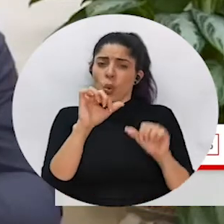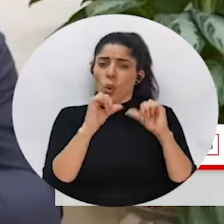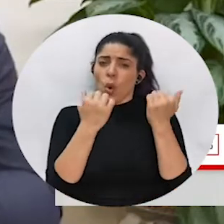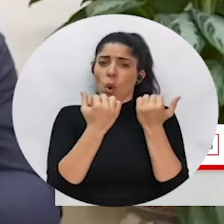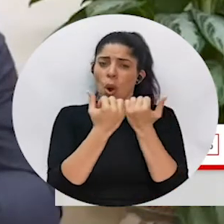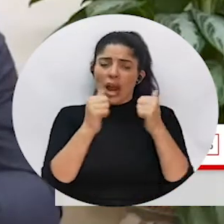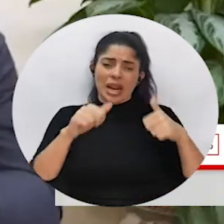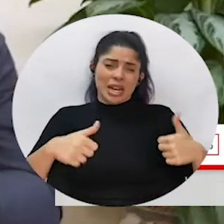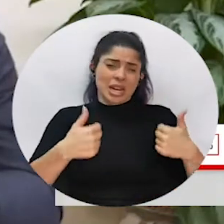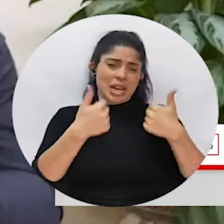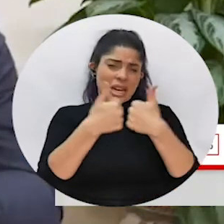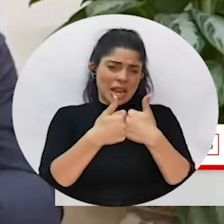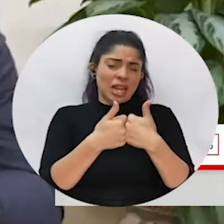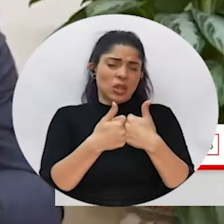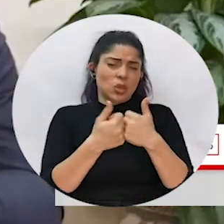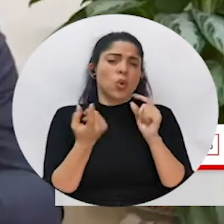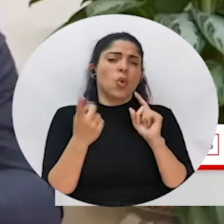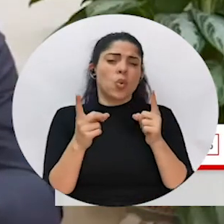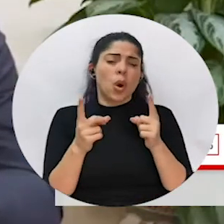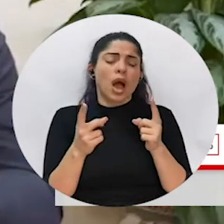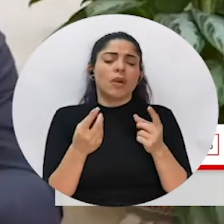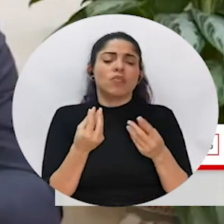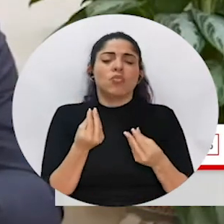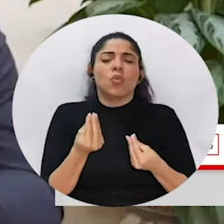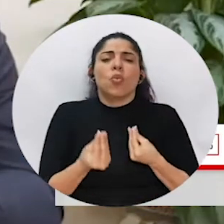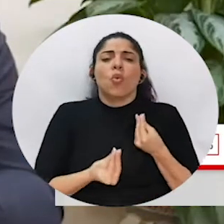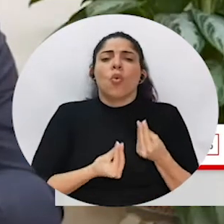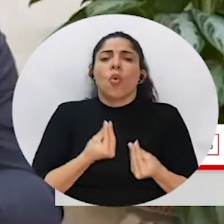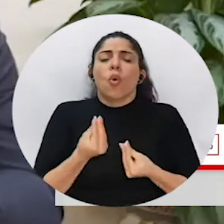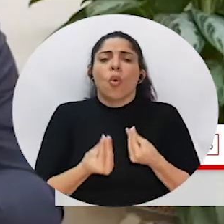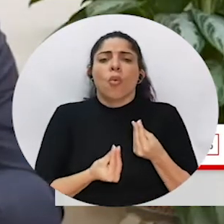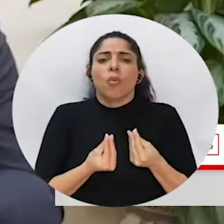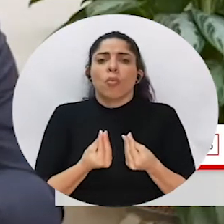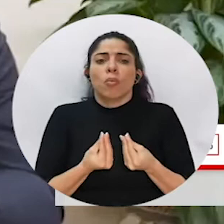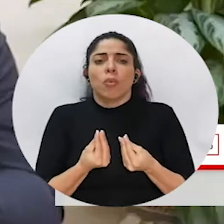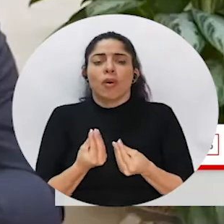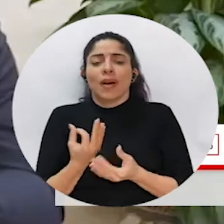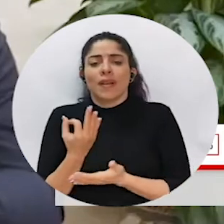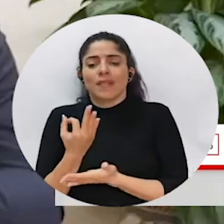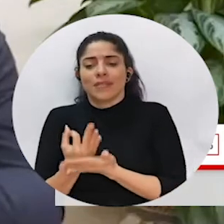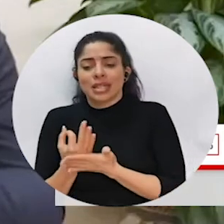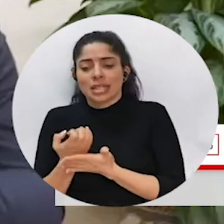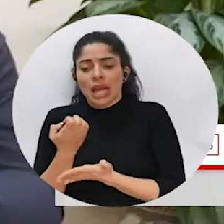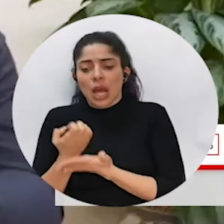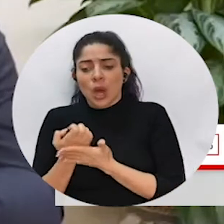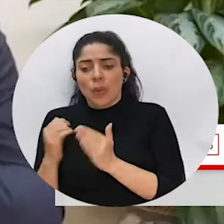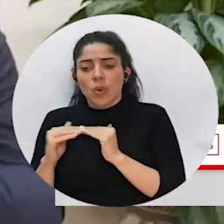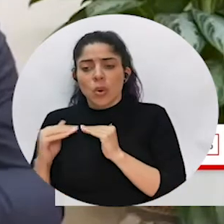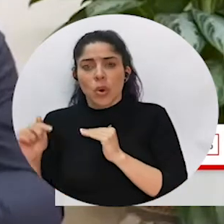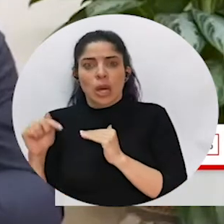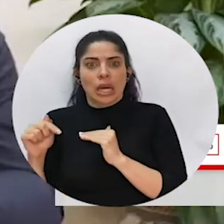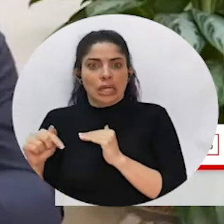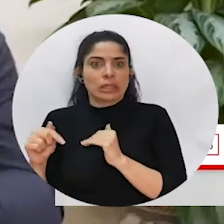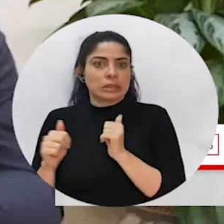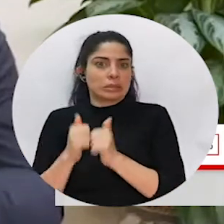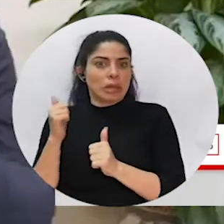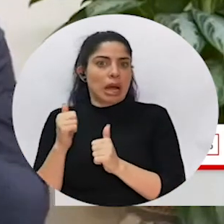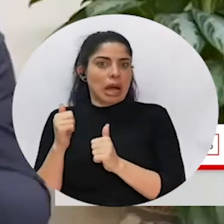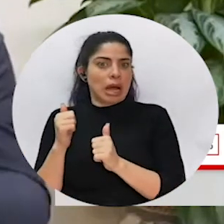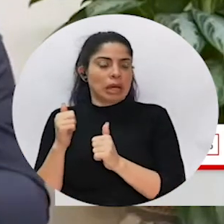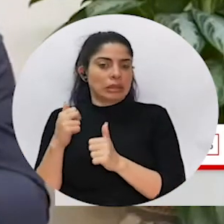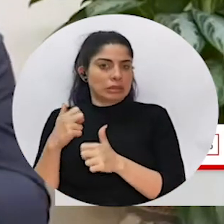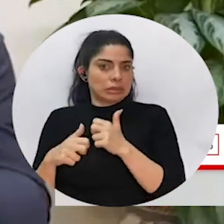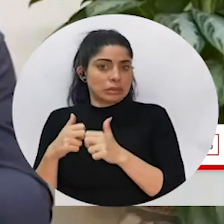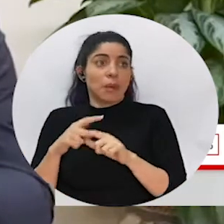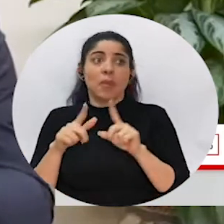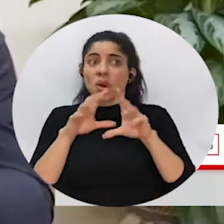challenging area, on the other hand, is how we manage to have a fiscal and economic stability. But